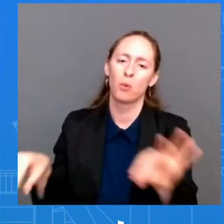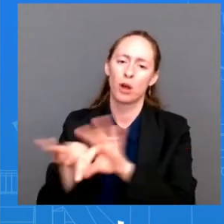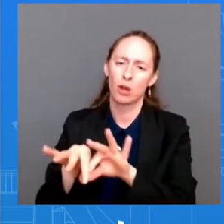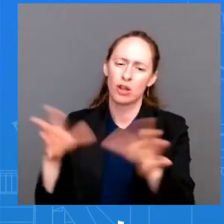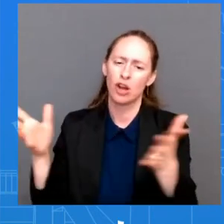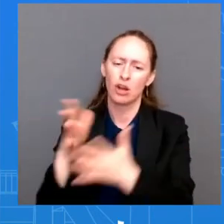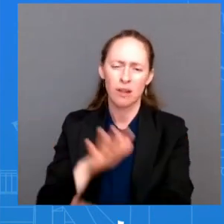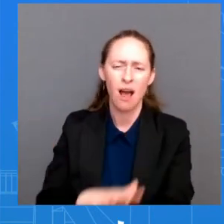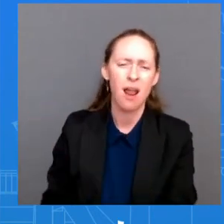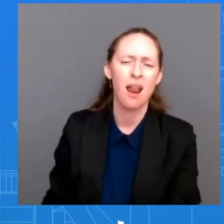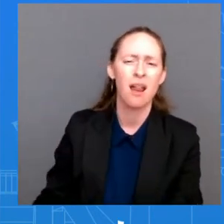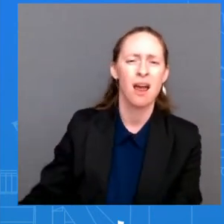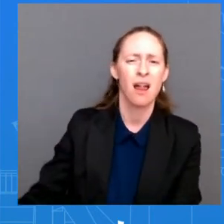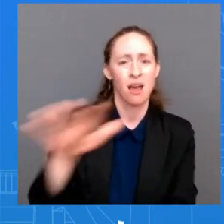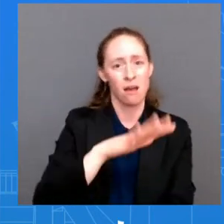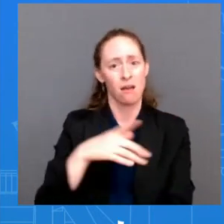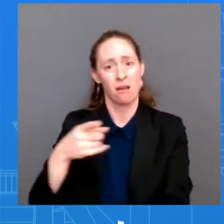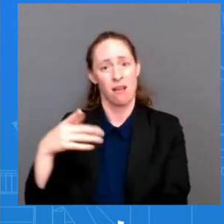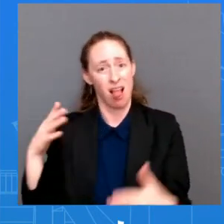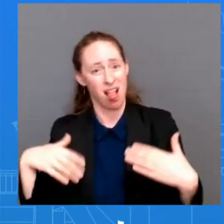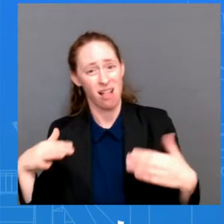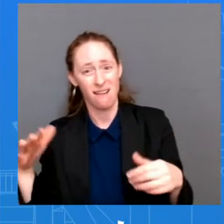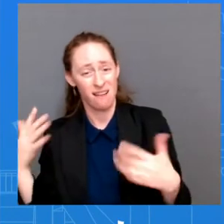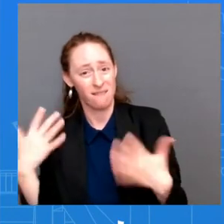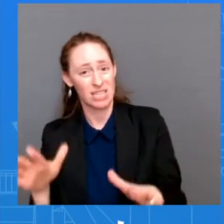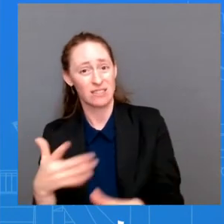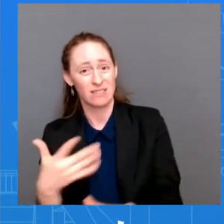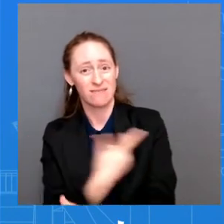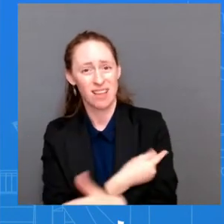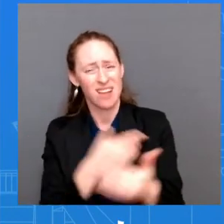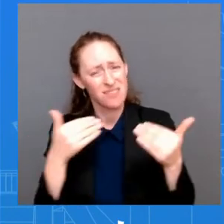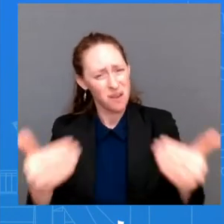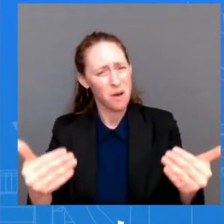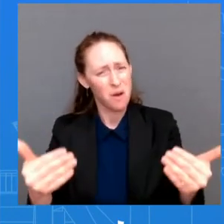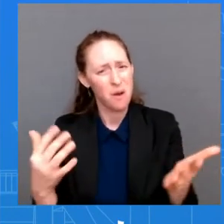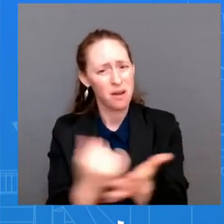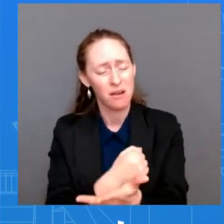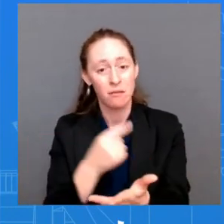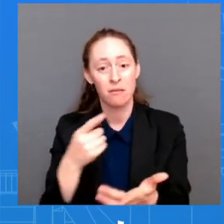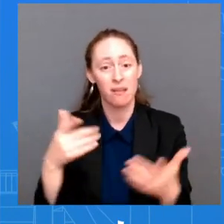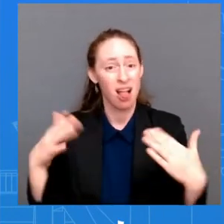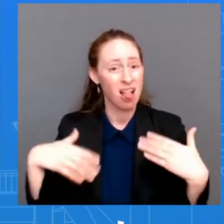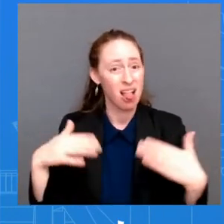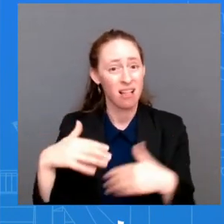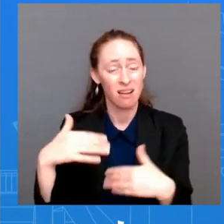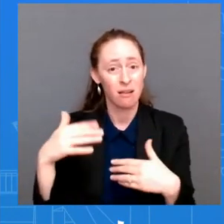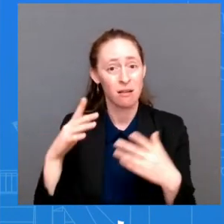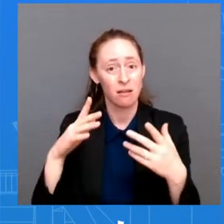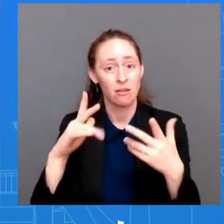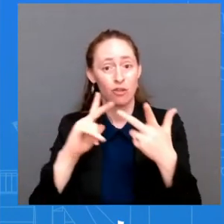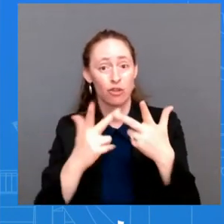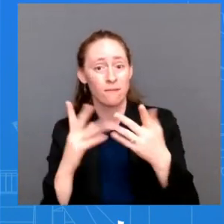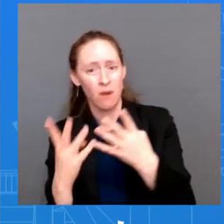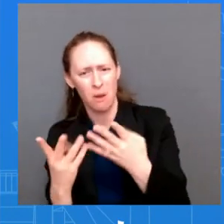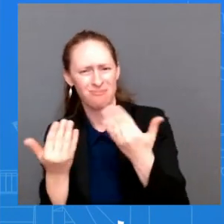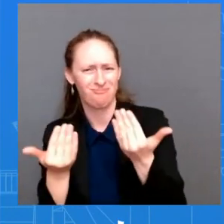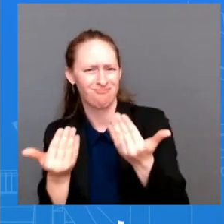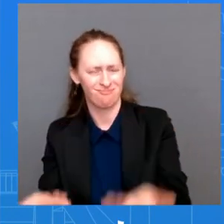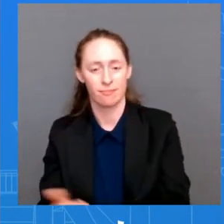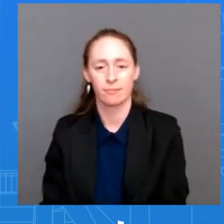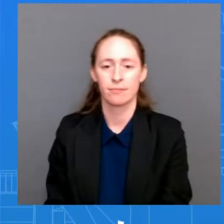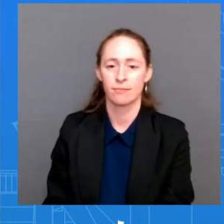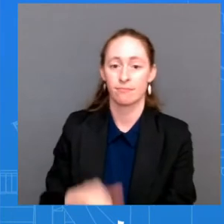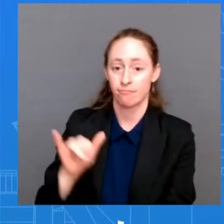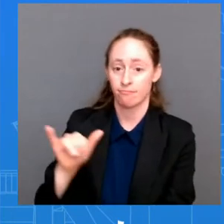gotten vaccinated to do that who haven't been boosted to go ahead and get their booster the treatment that the president received is the same